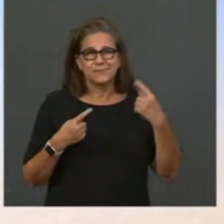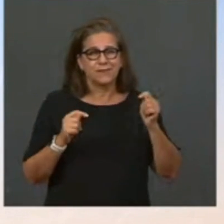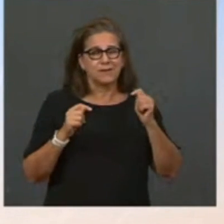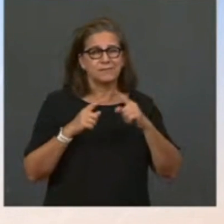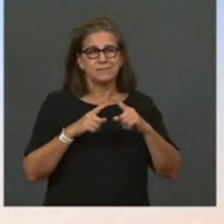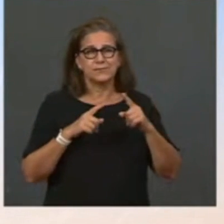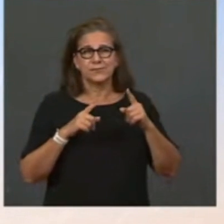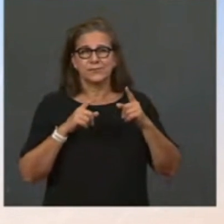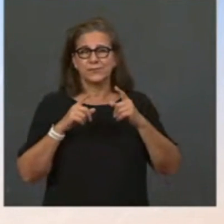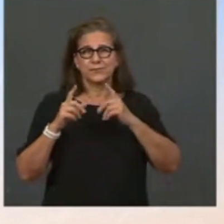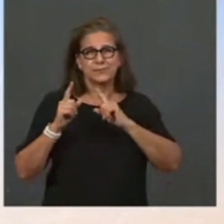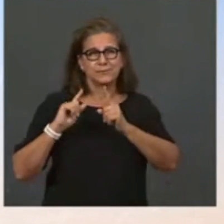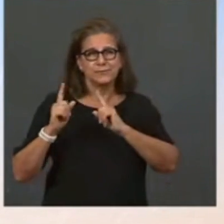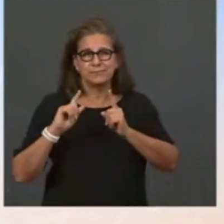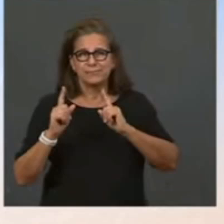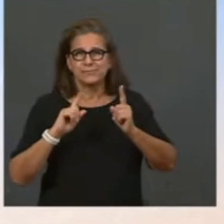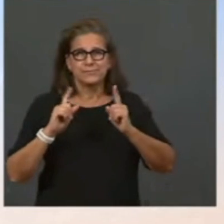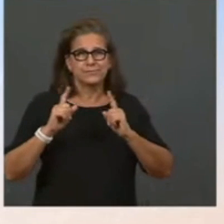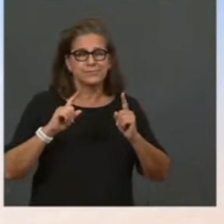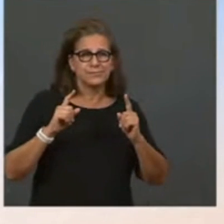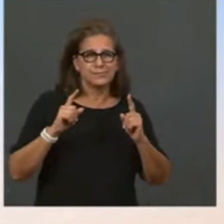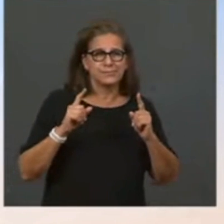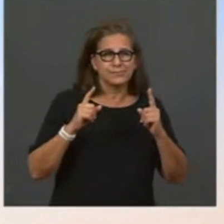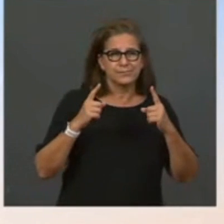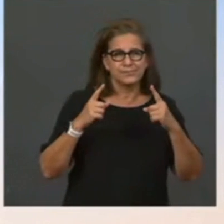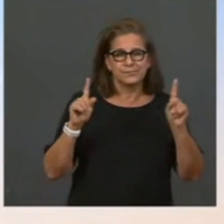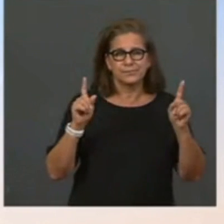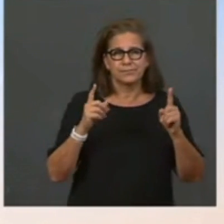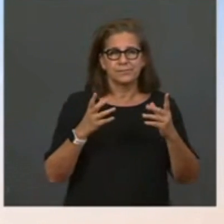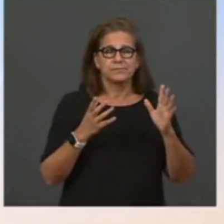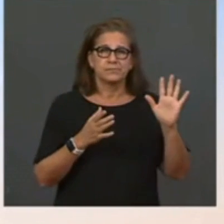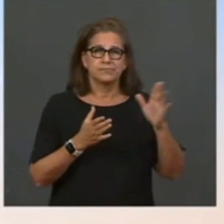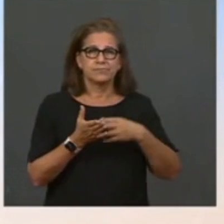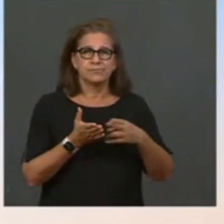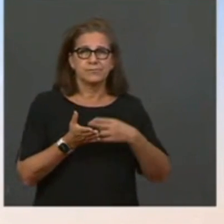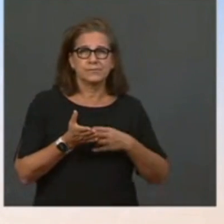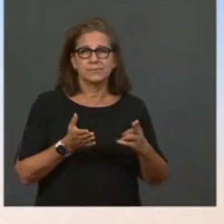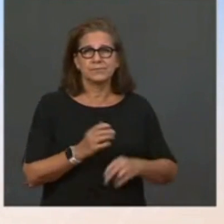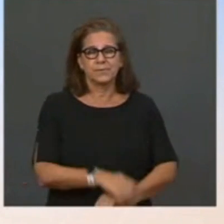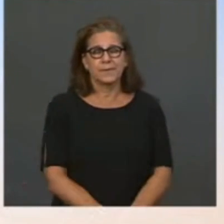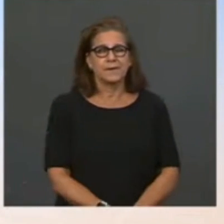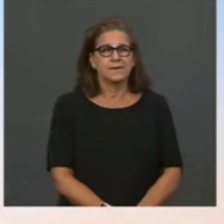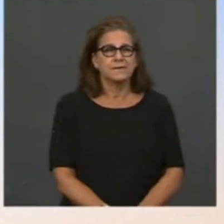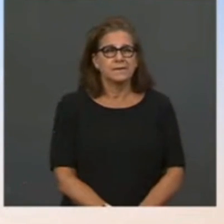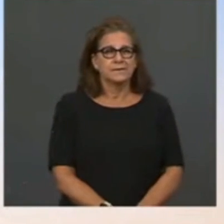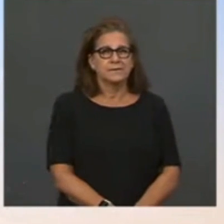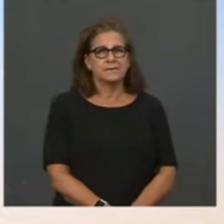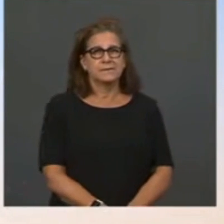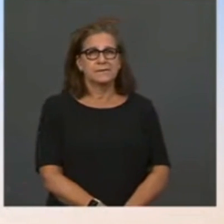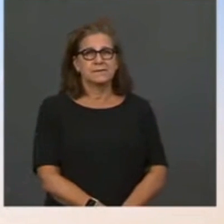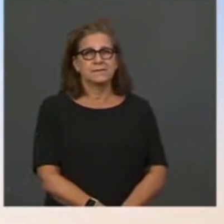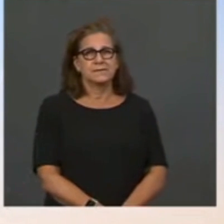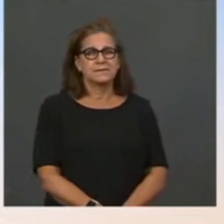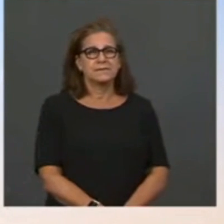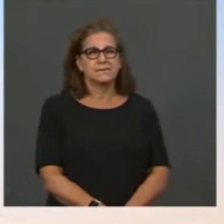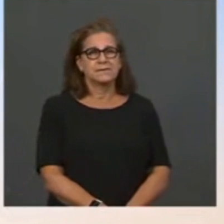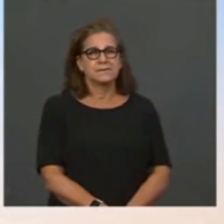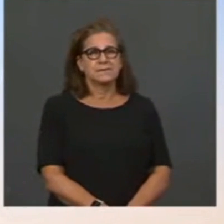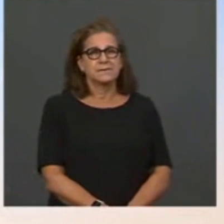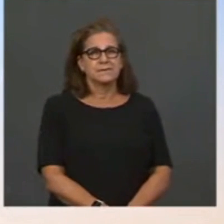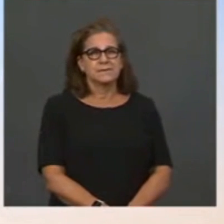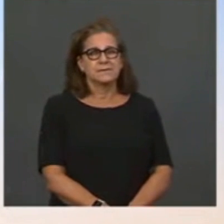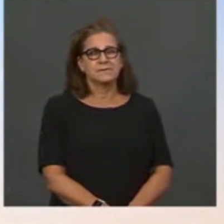candor about what impacts we can have. He mused that he could go into the Strategic Petroleum Reserve and that could bring the cost down. He said it would still be above $3.